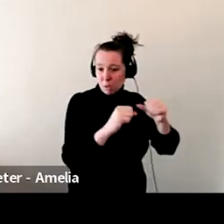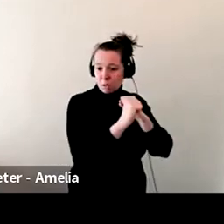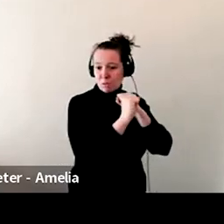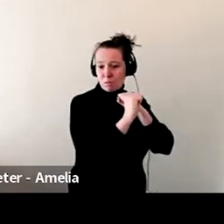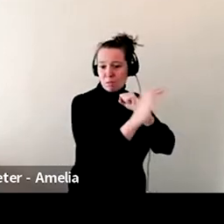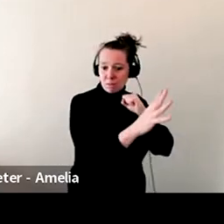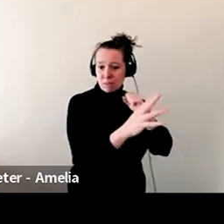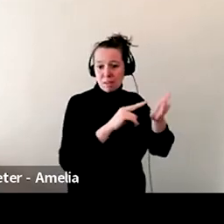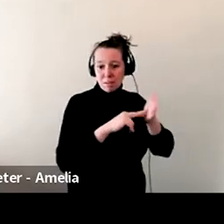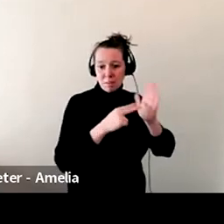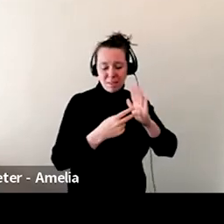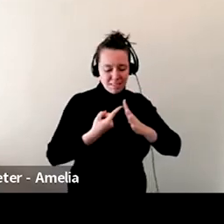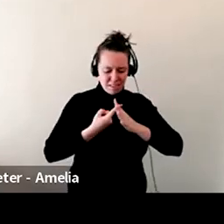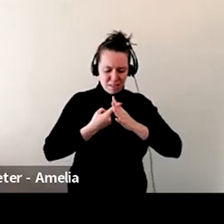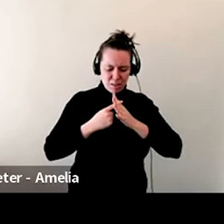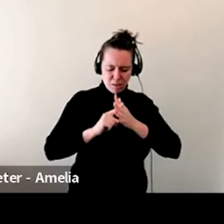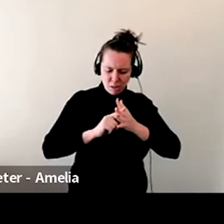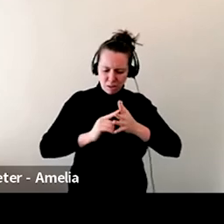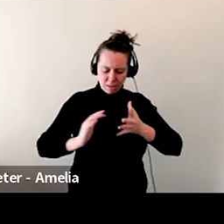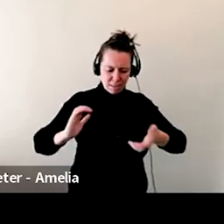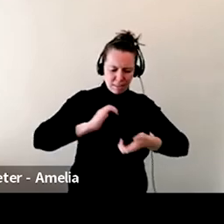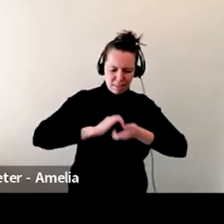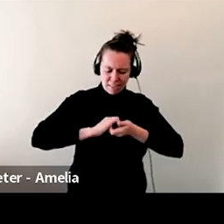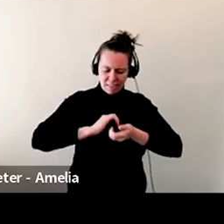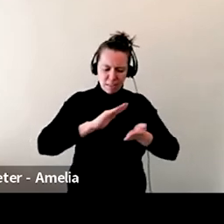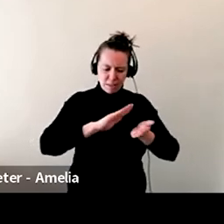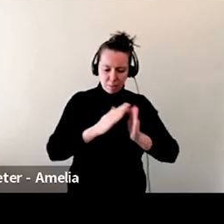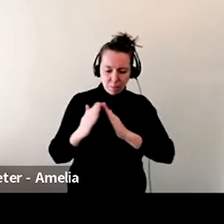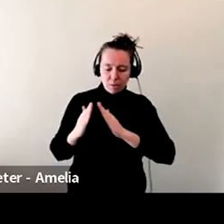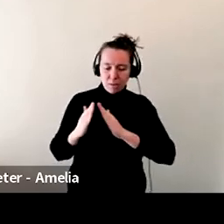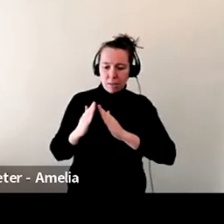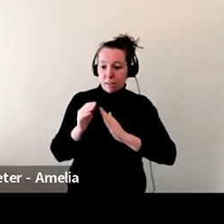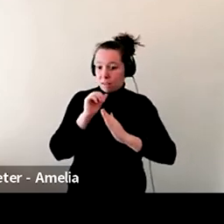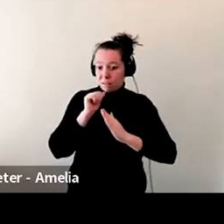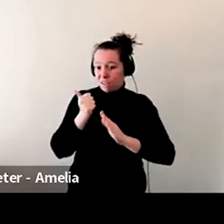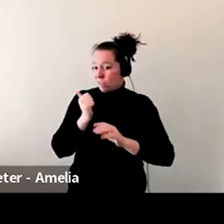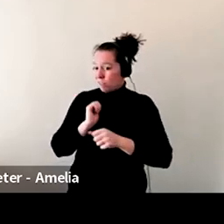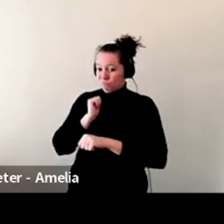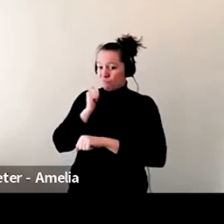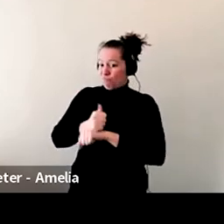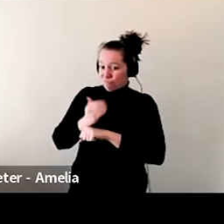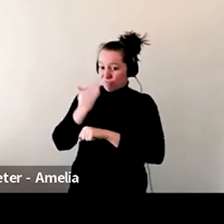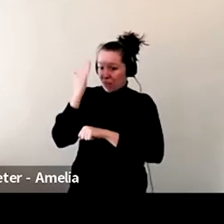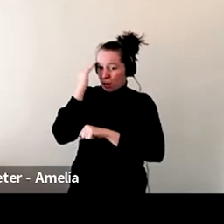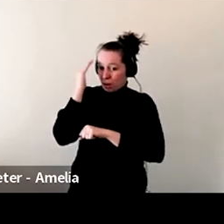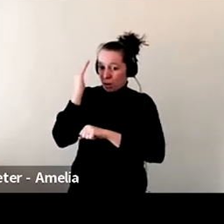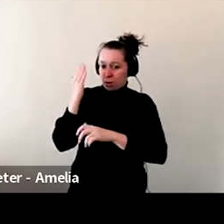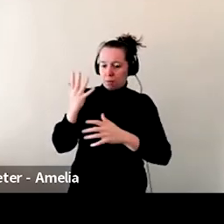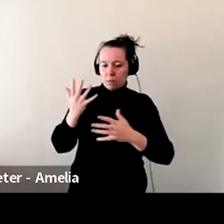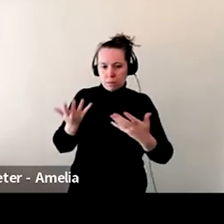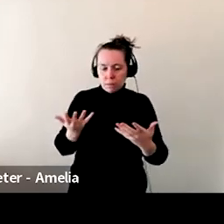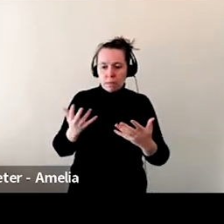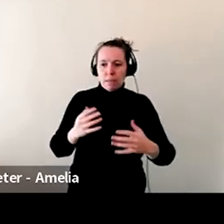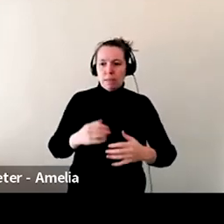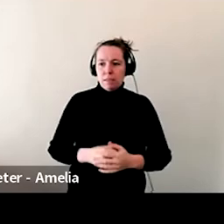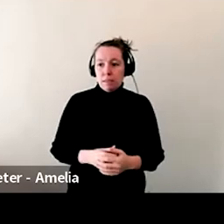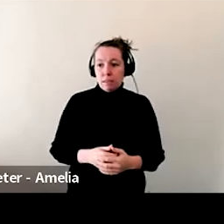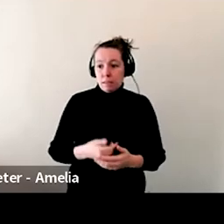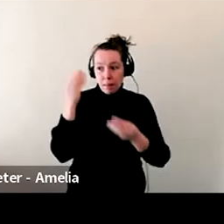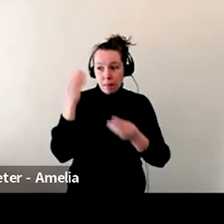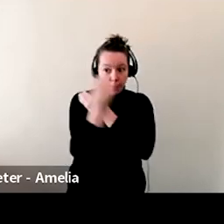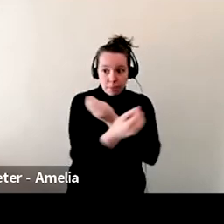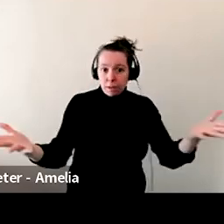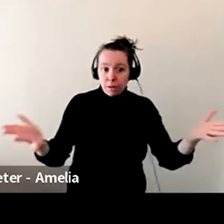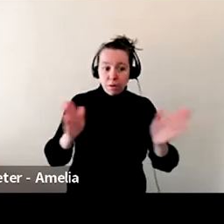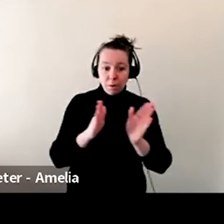you're starting from nothing. It's not like you're an established business and you can just get the word out that, Oh, Hey, we have curbside. We had to not only let them know we